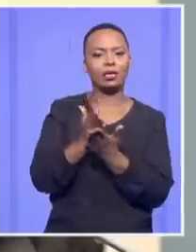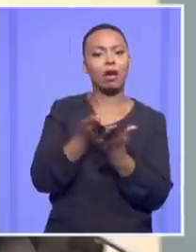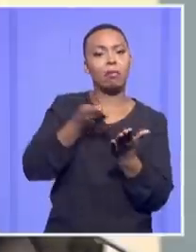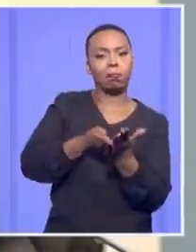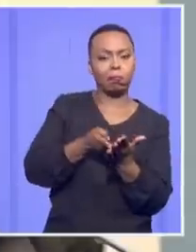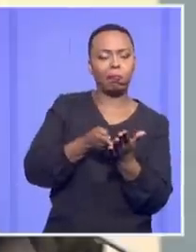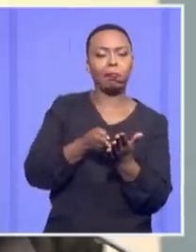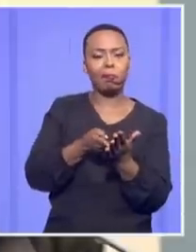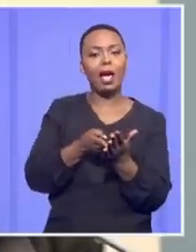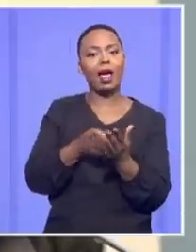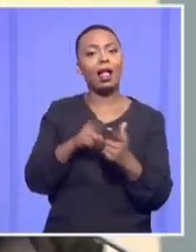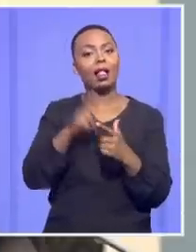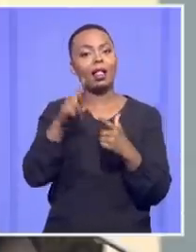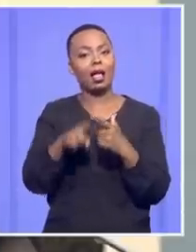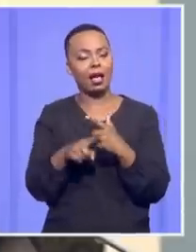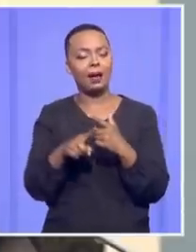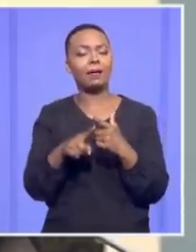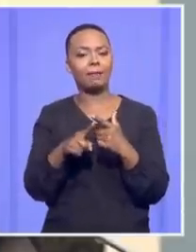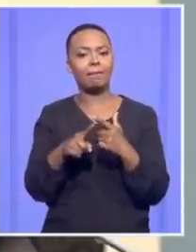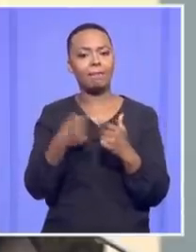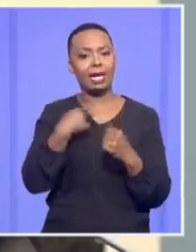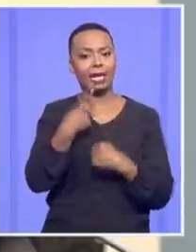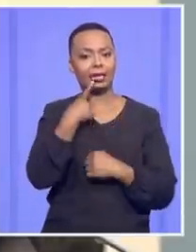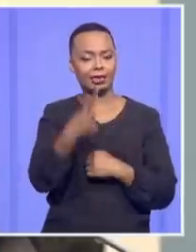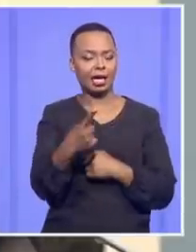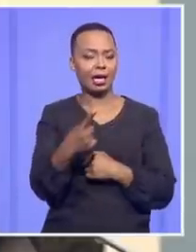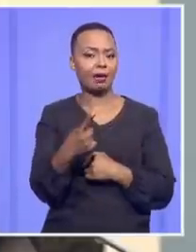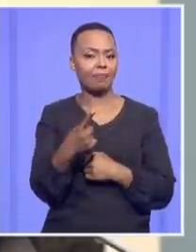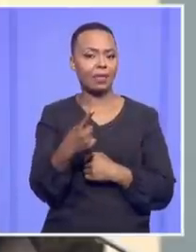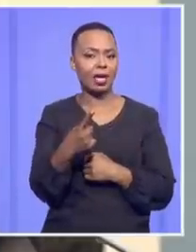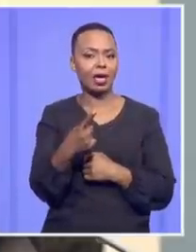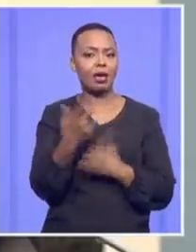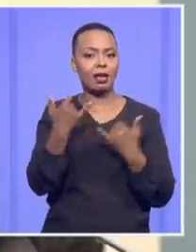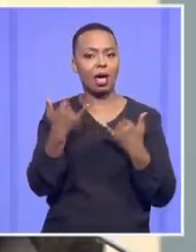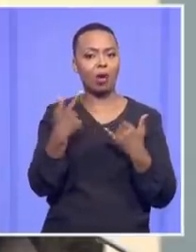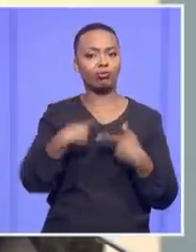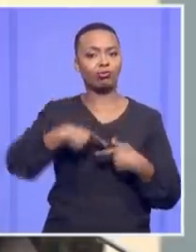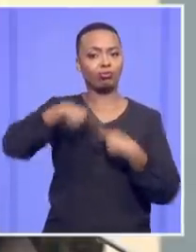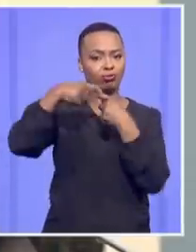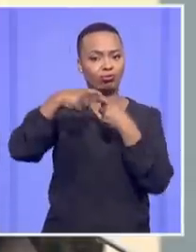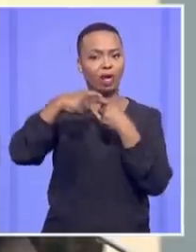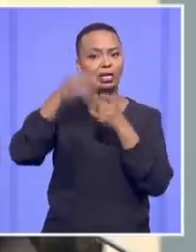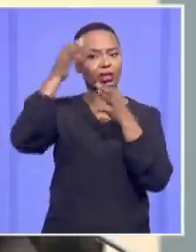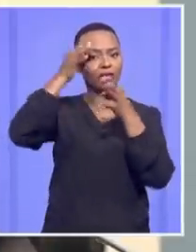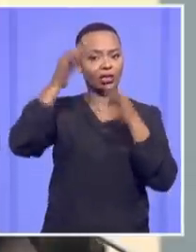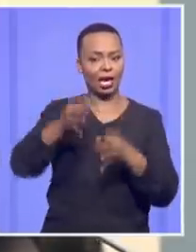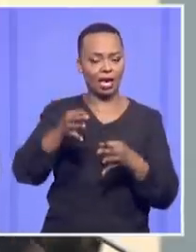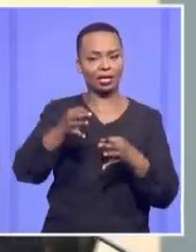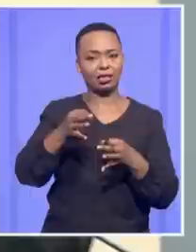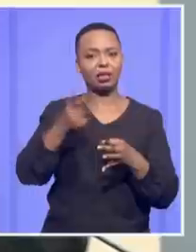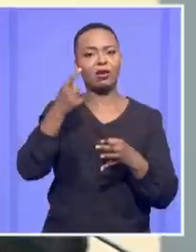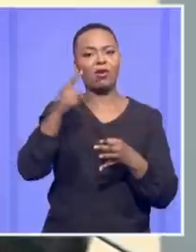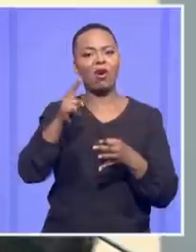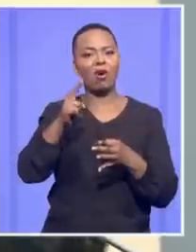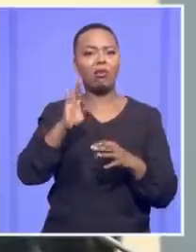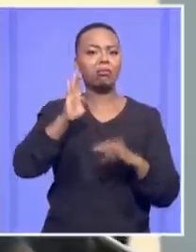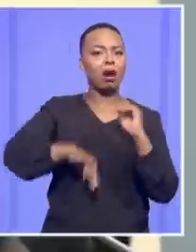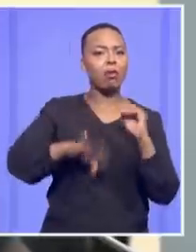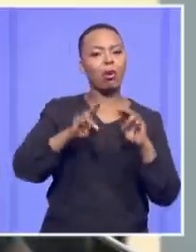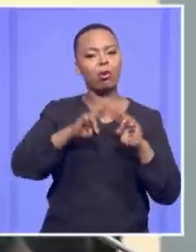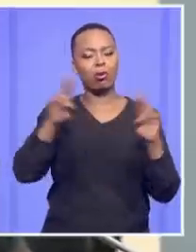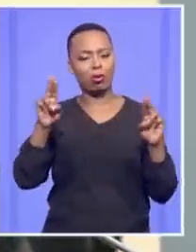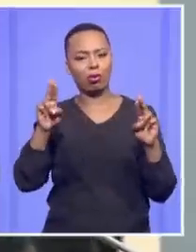And therefore, as I say, the conviction and sentence were set aside. Now, I'm not saying it's exactly the same, but